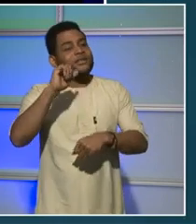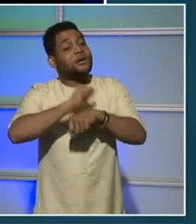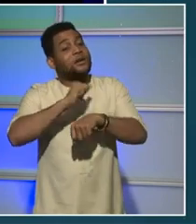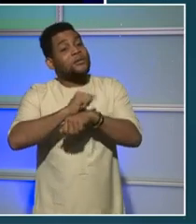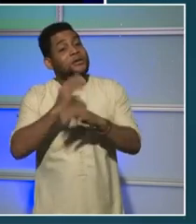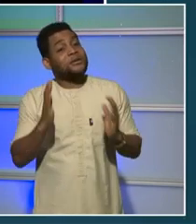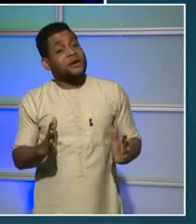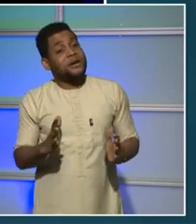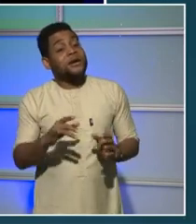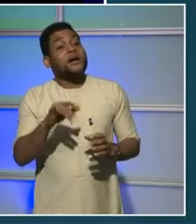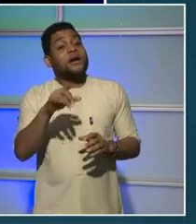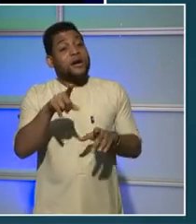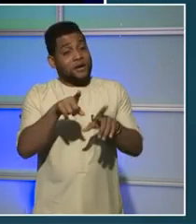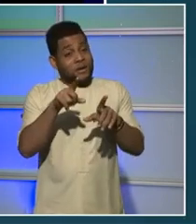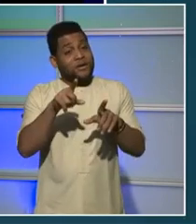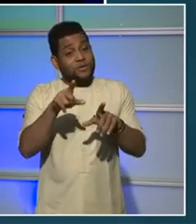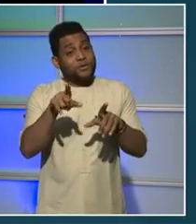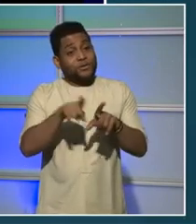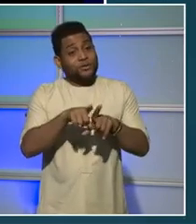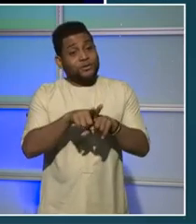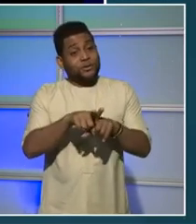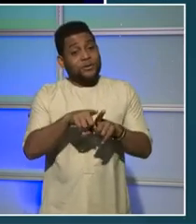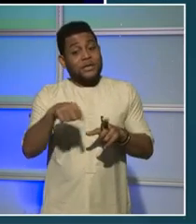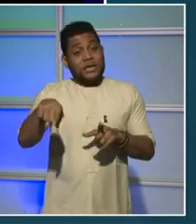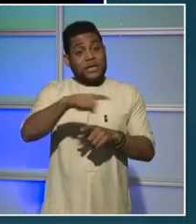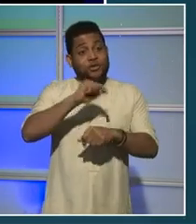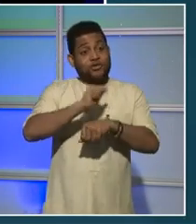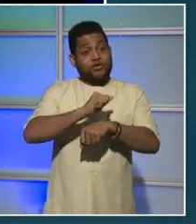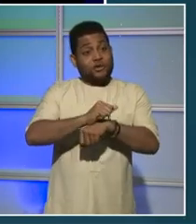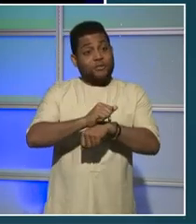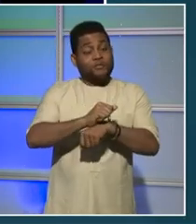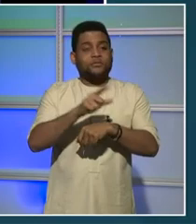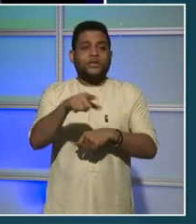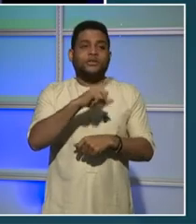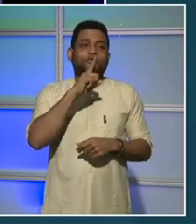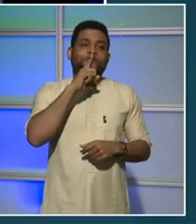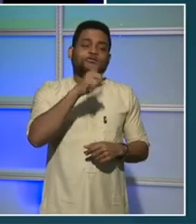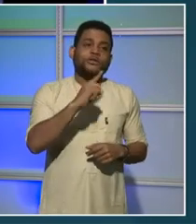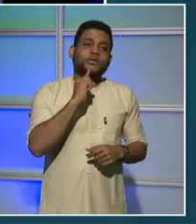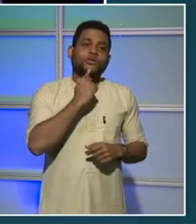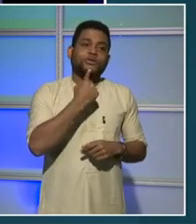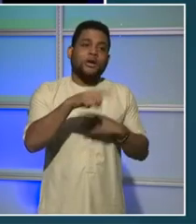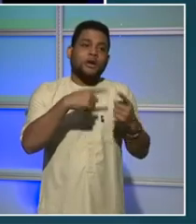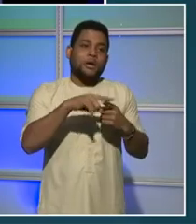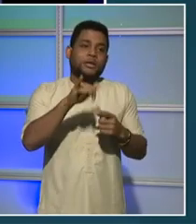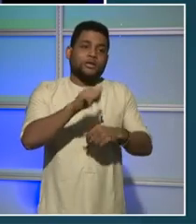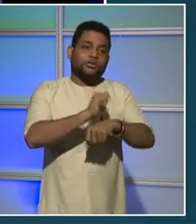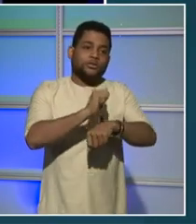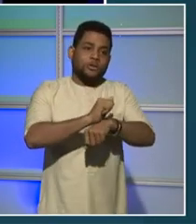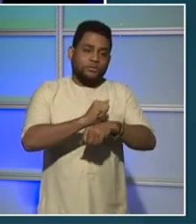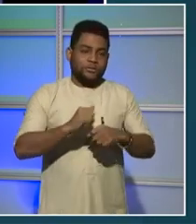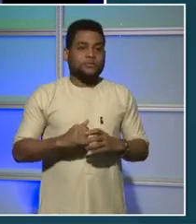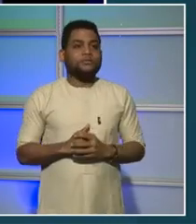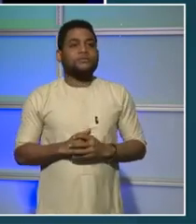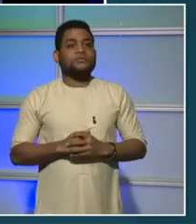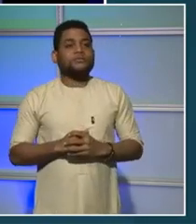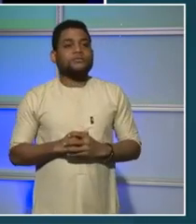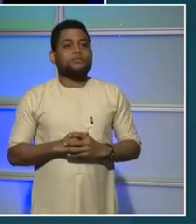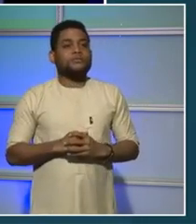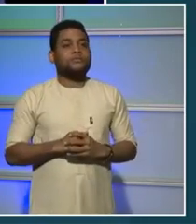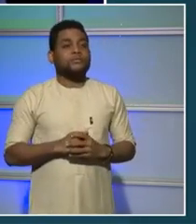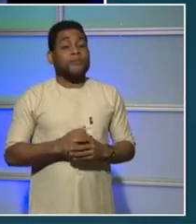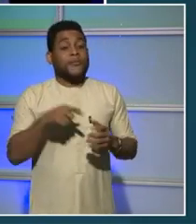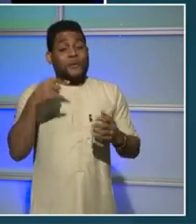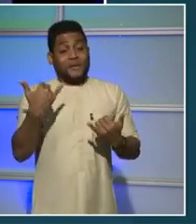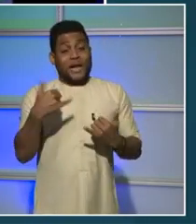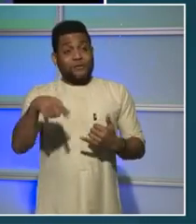seriously too. So we will propose this budget. The council will approve a balanced budget and then we will make sure that we